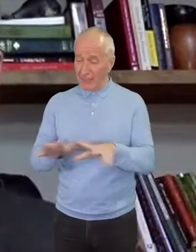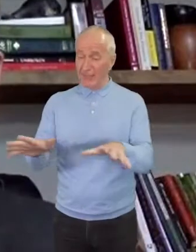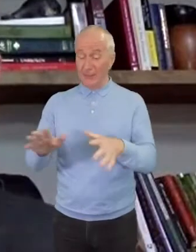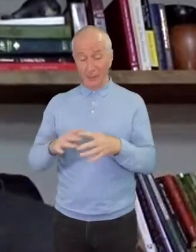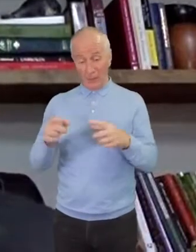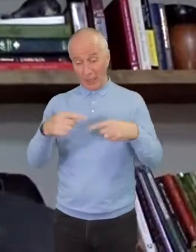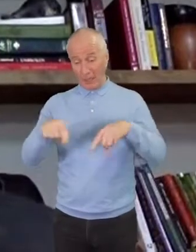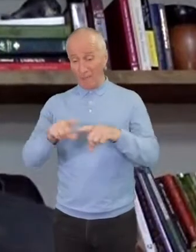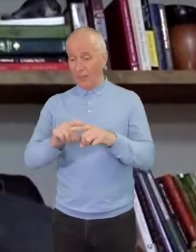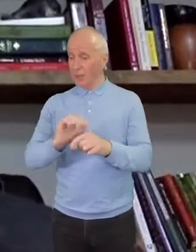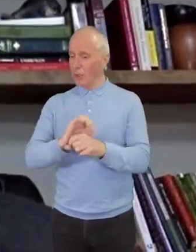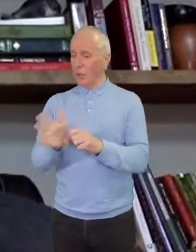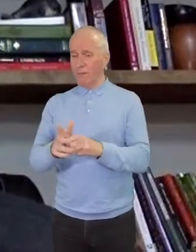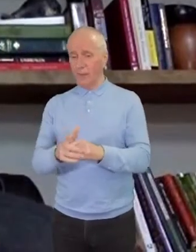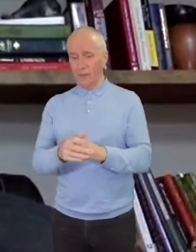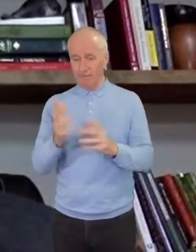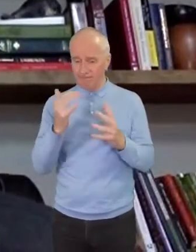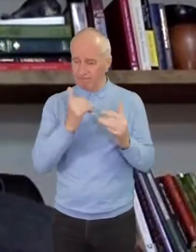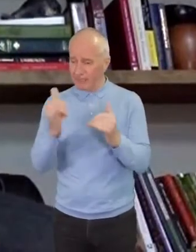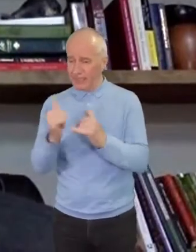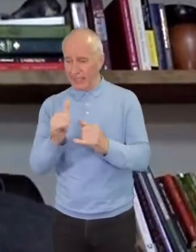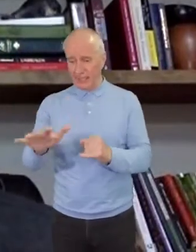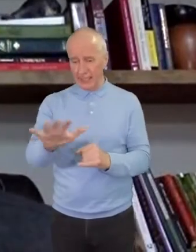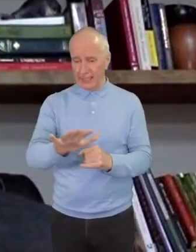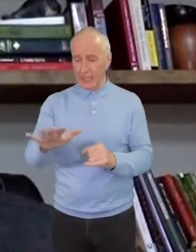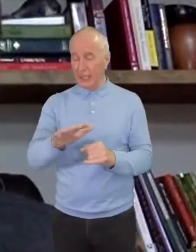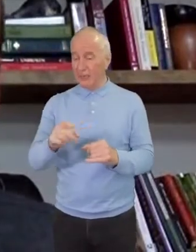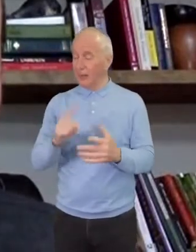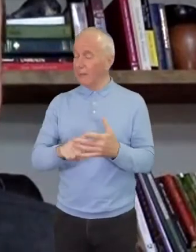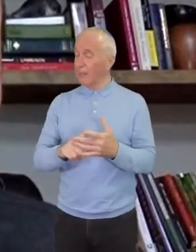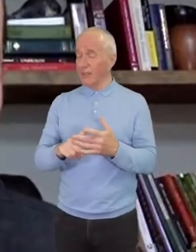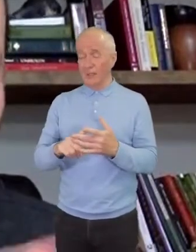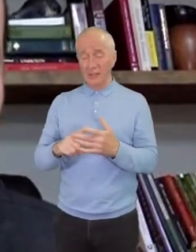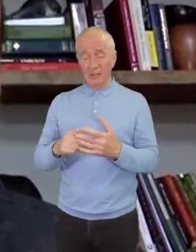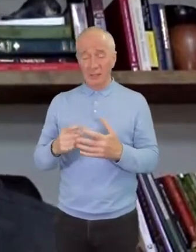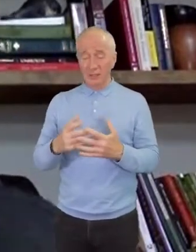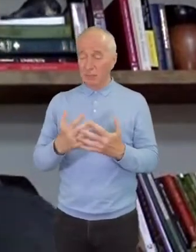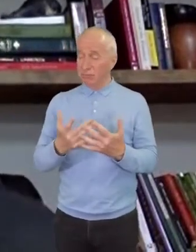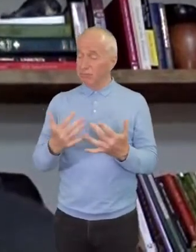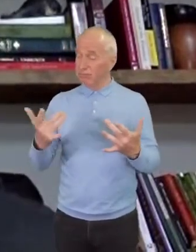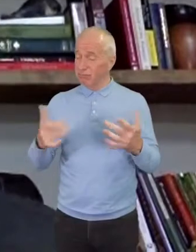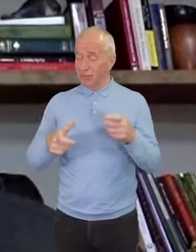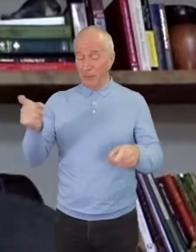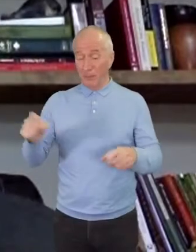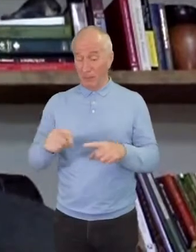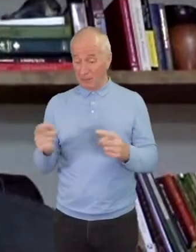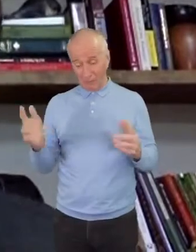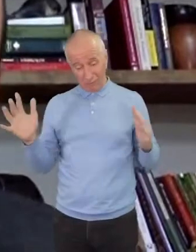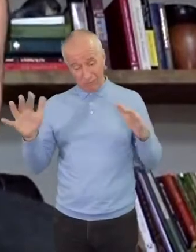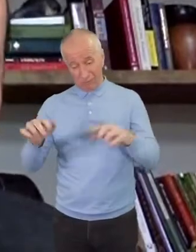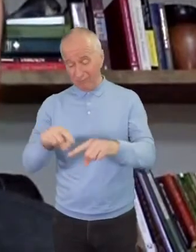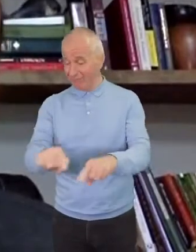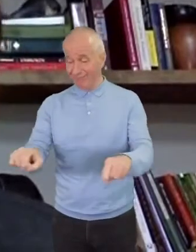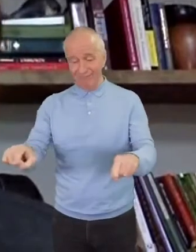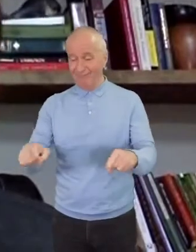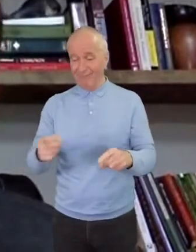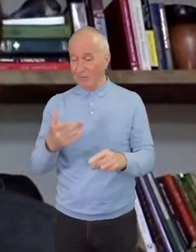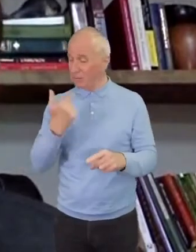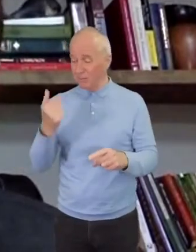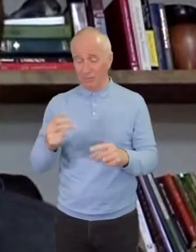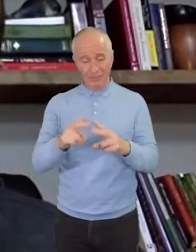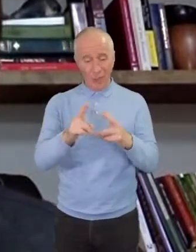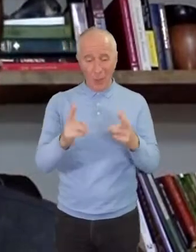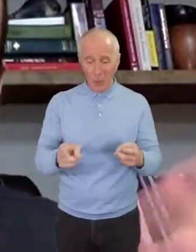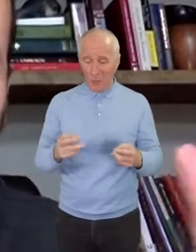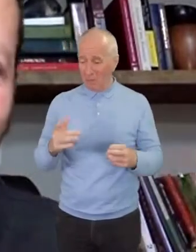have come to be tested and many of them don't have homes. Many of them live on the streets. And so